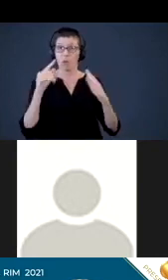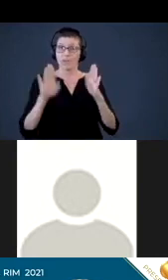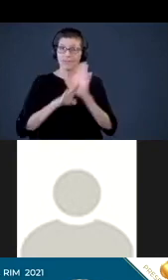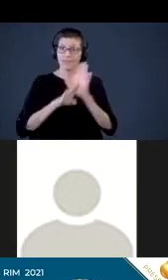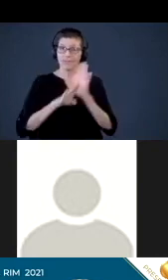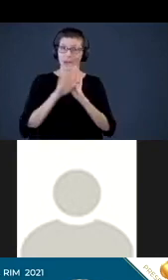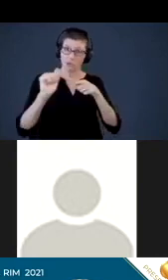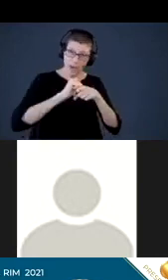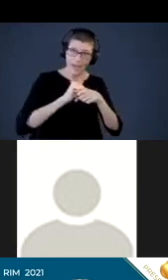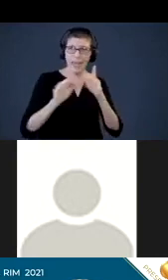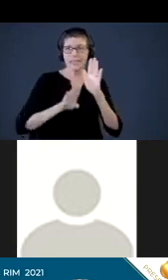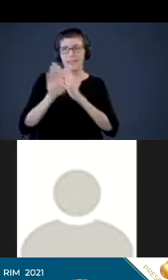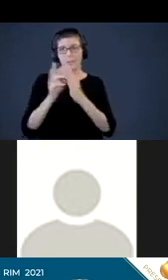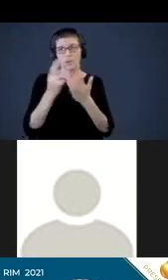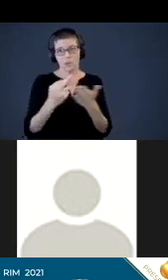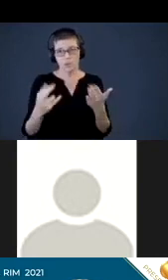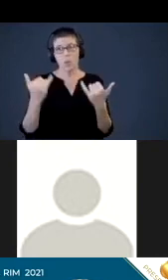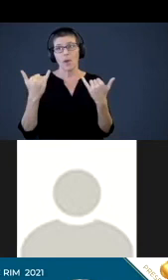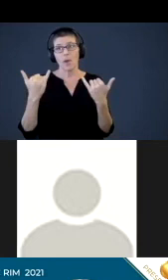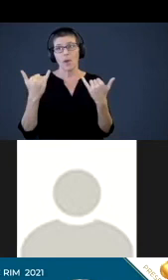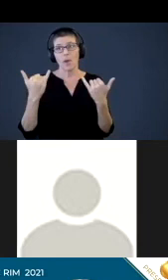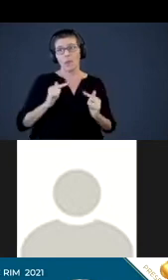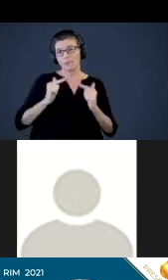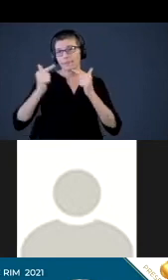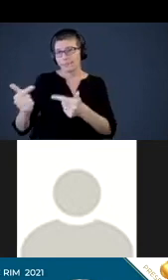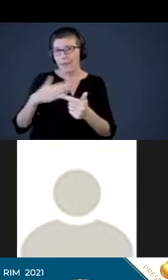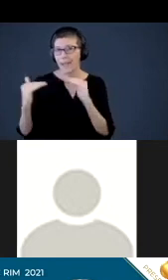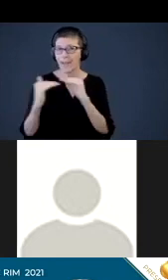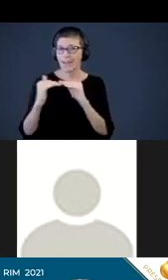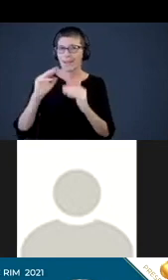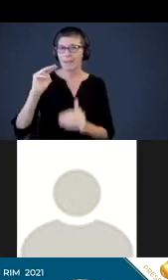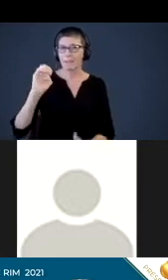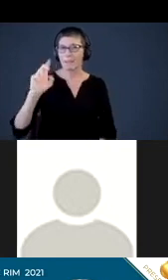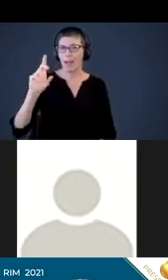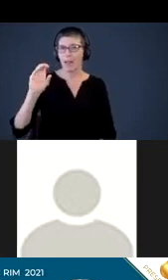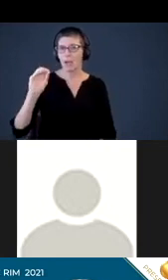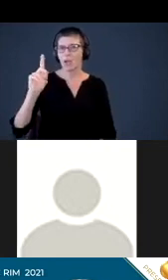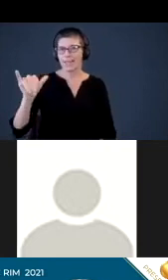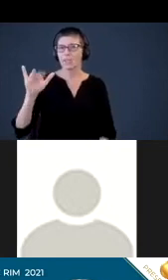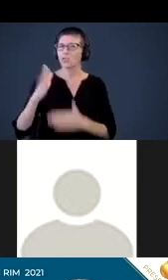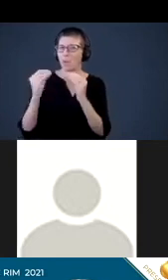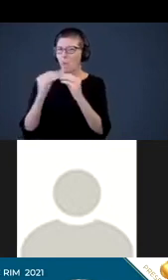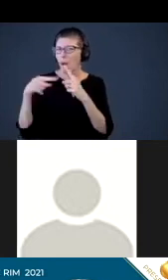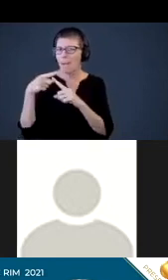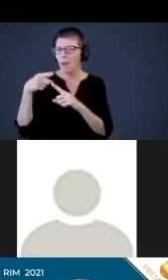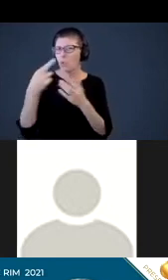resources. And so now we'll hand it over to my colleague, Melody, to share more about what these resources are.